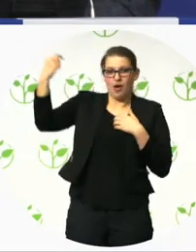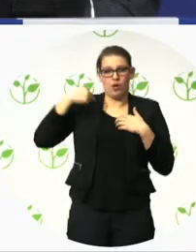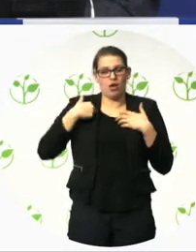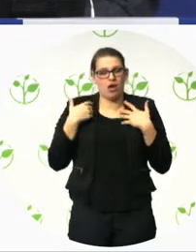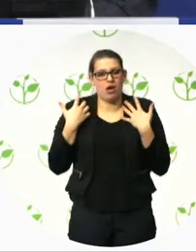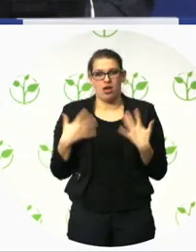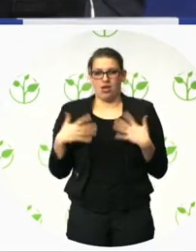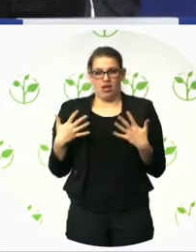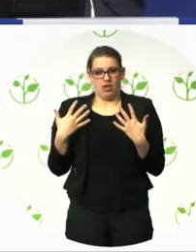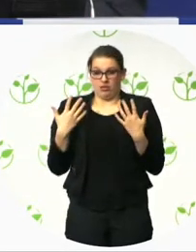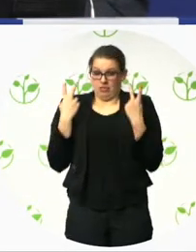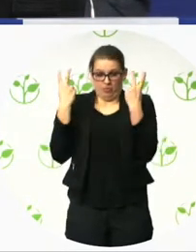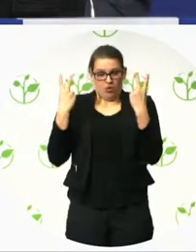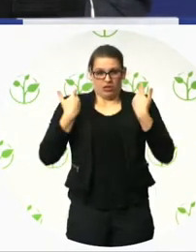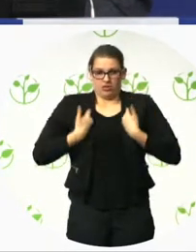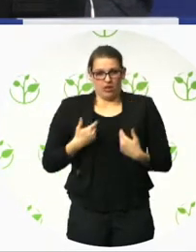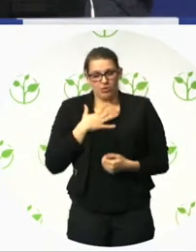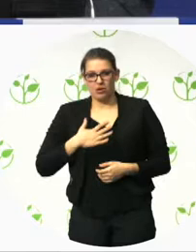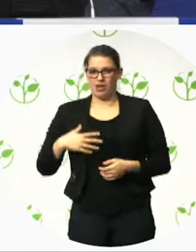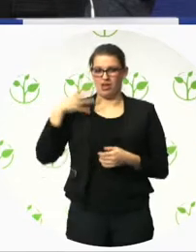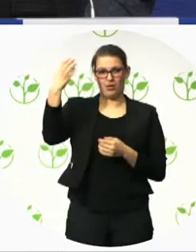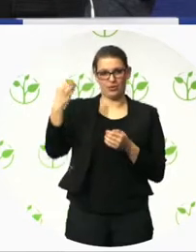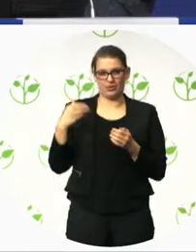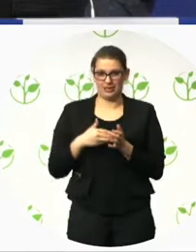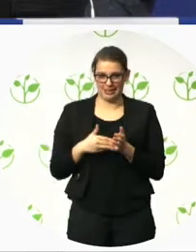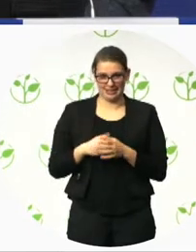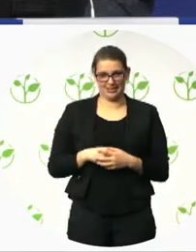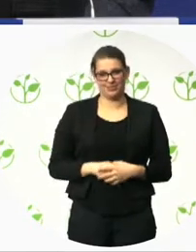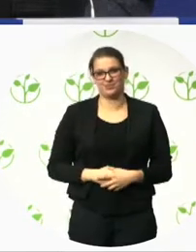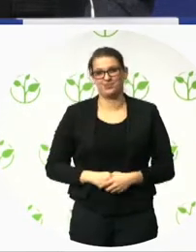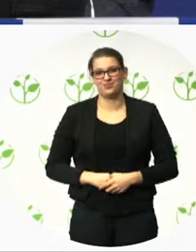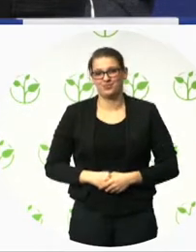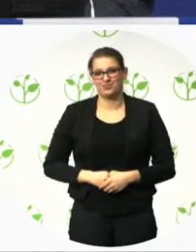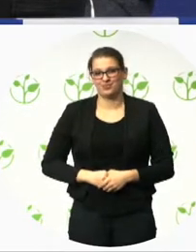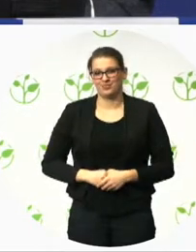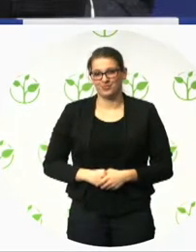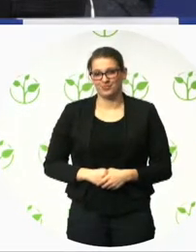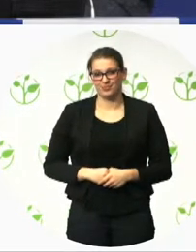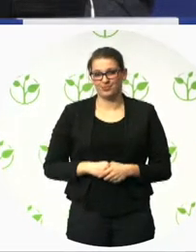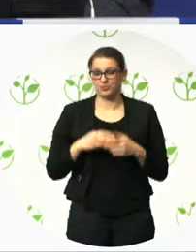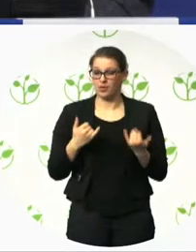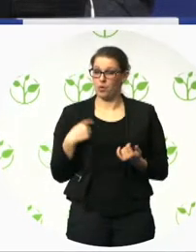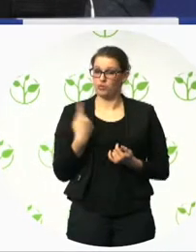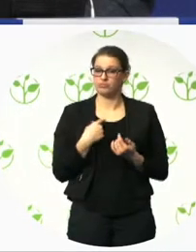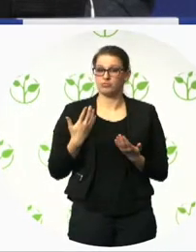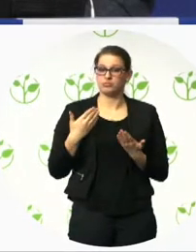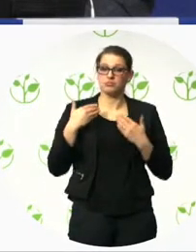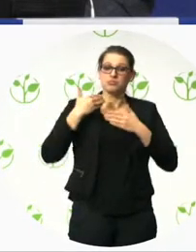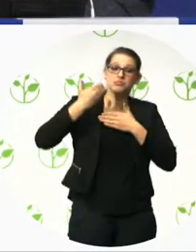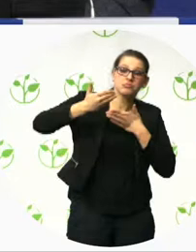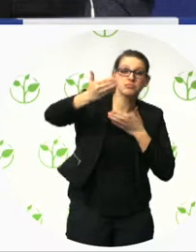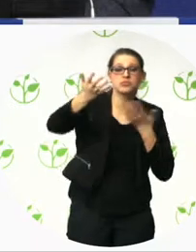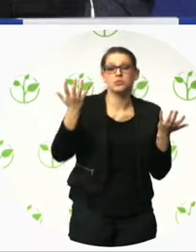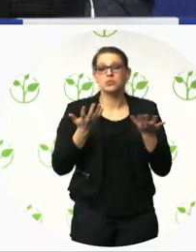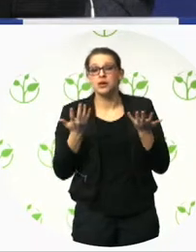At last, the next steps in the project are to continue working as we have done so far. And follow